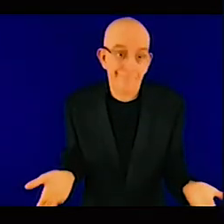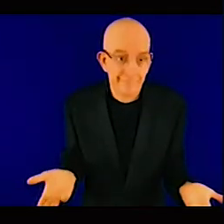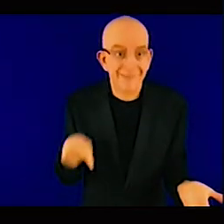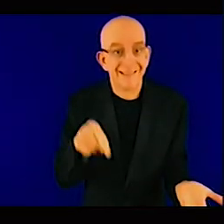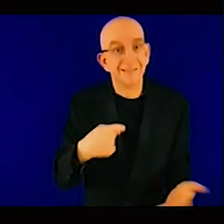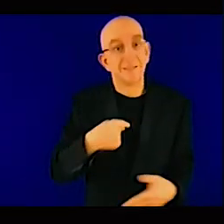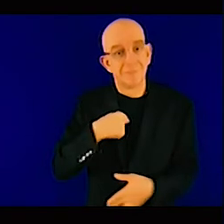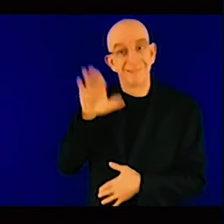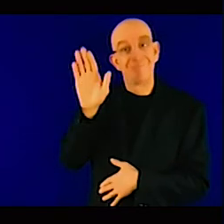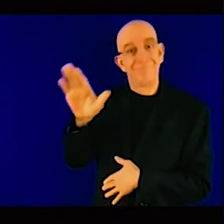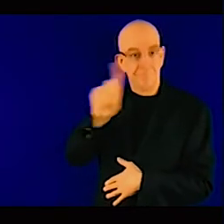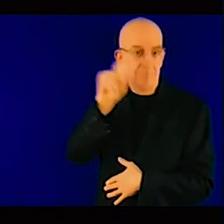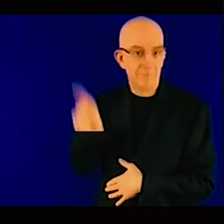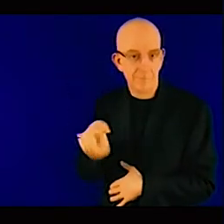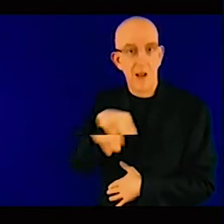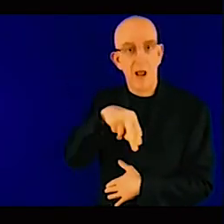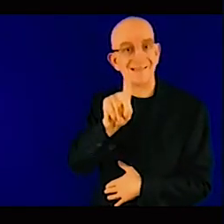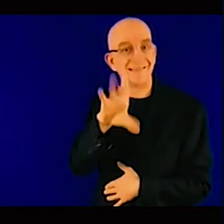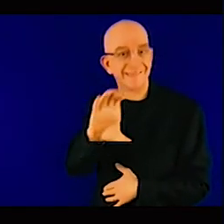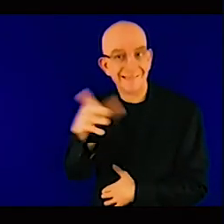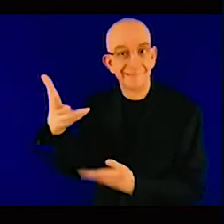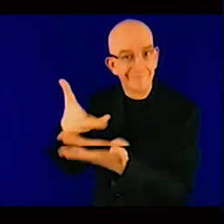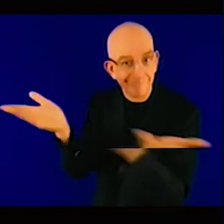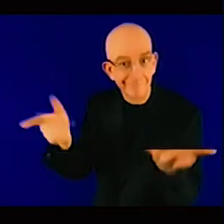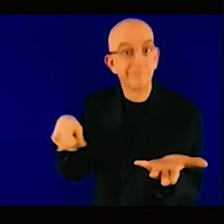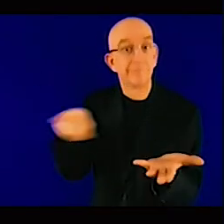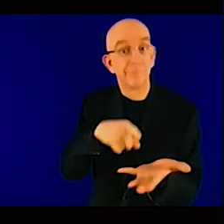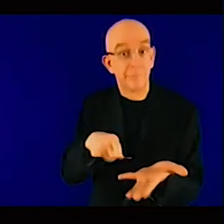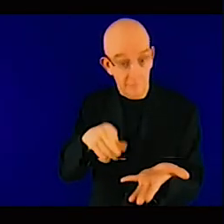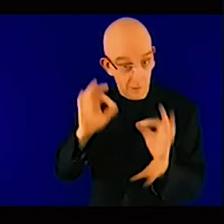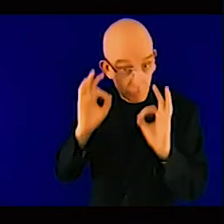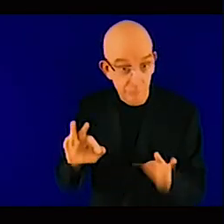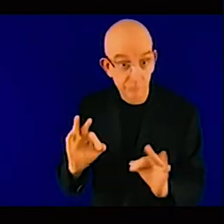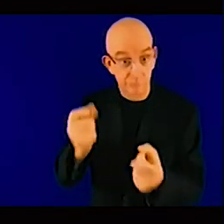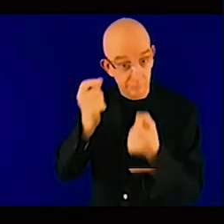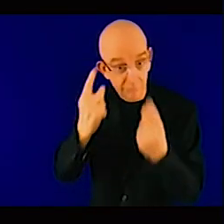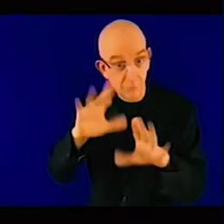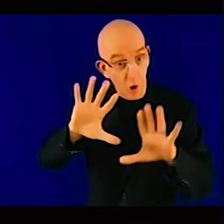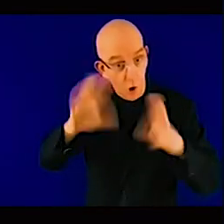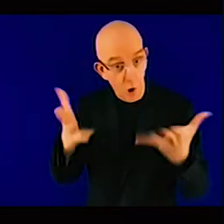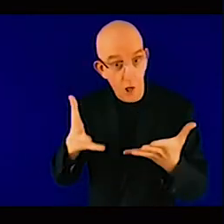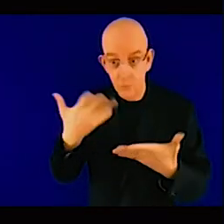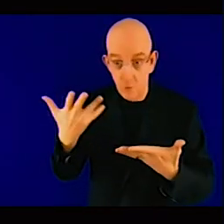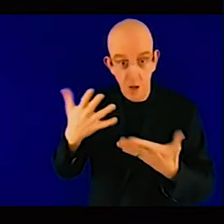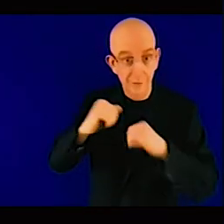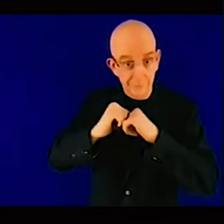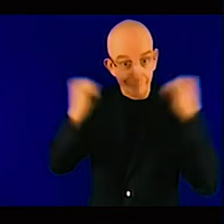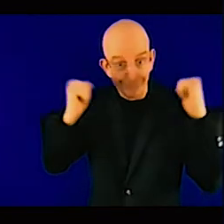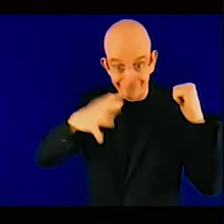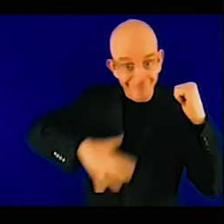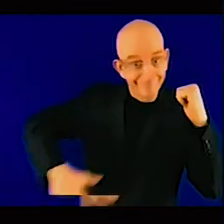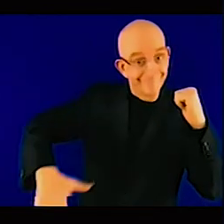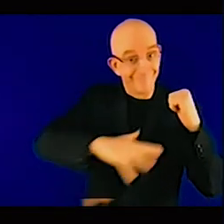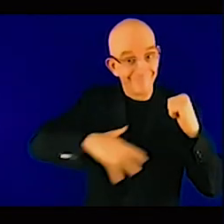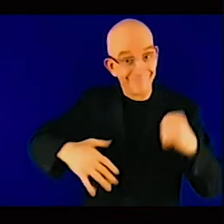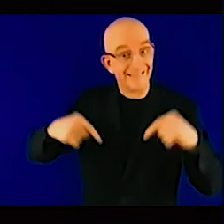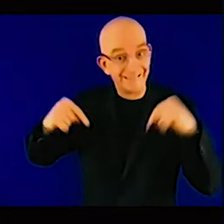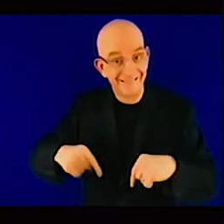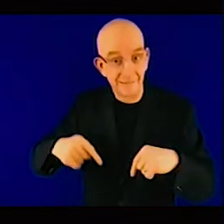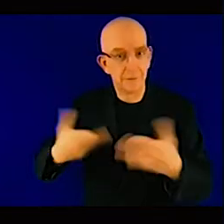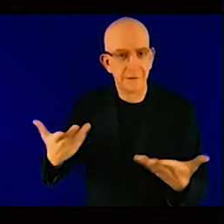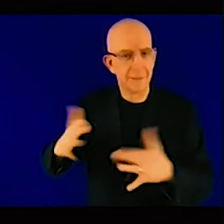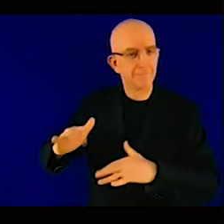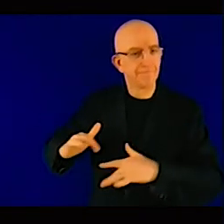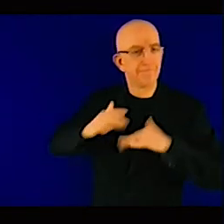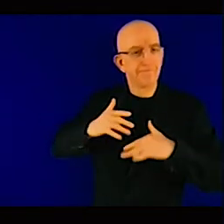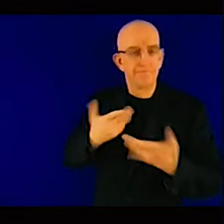shouldn't sit with the public sector the public sector should also be incentivized to do it as well there needs to be the support for the public sector to